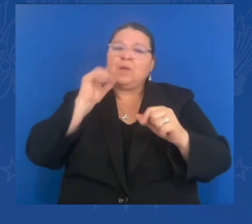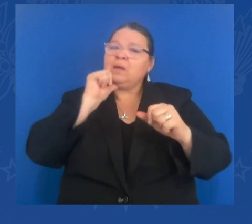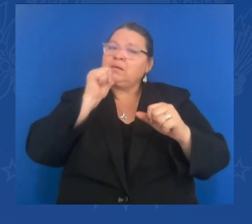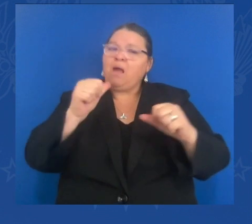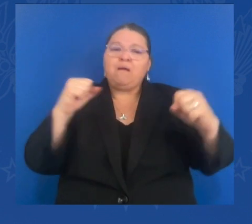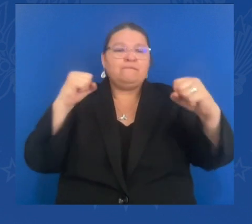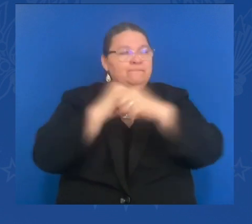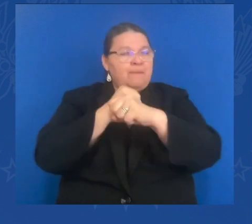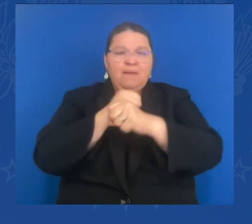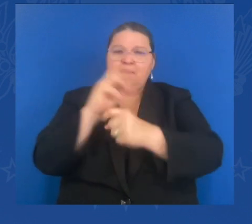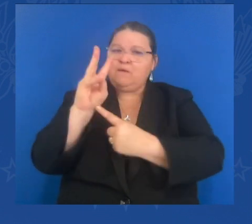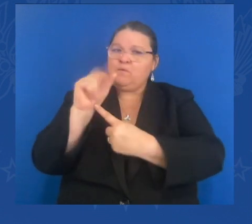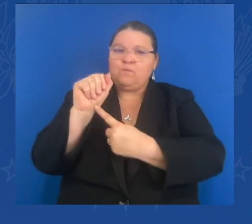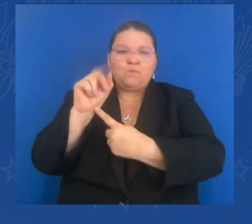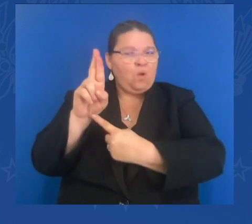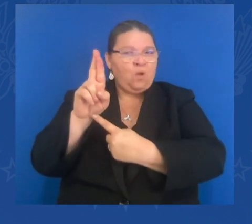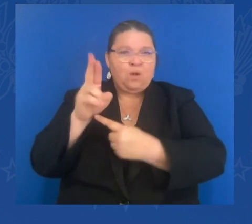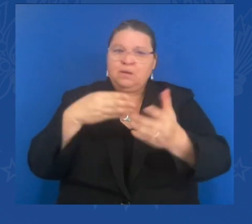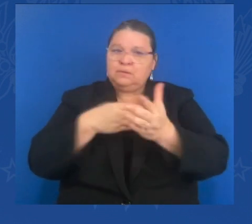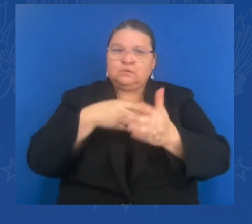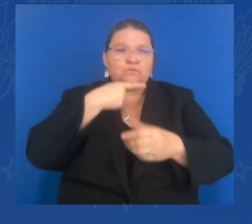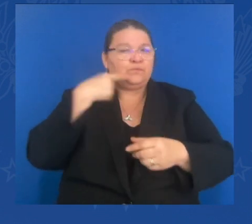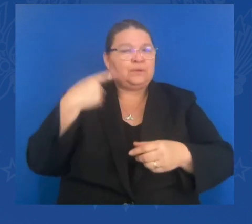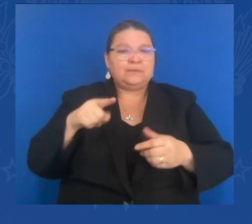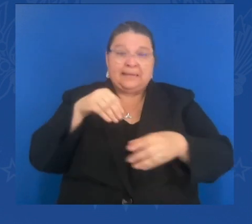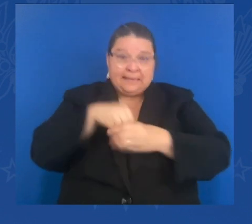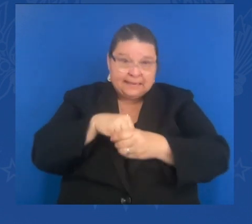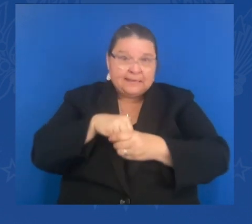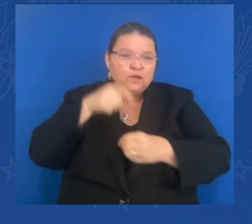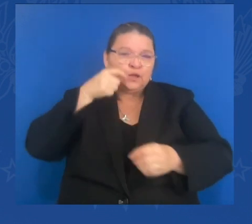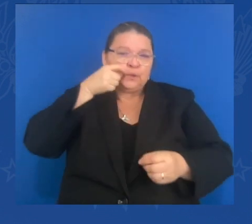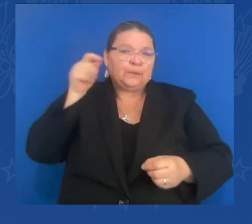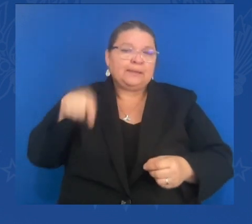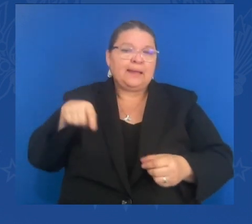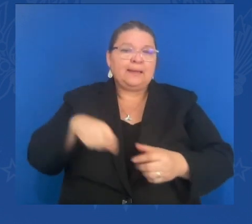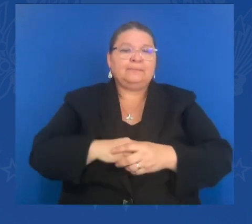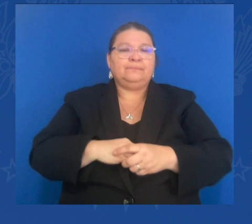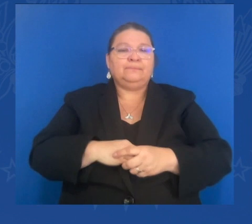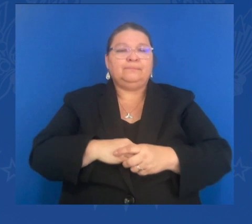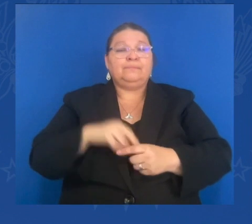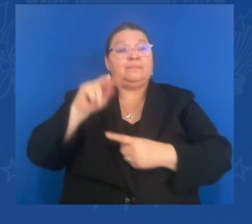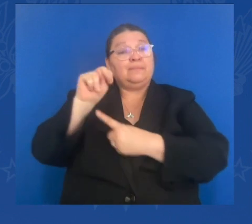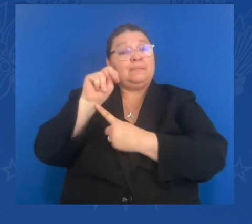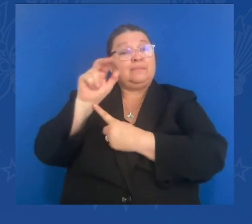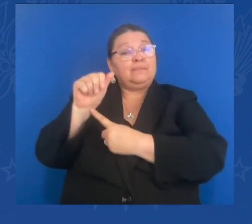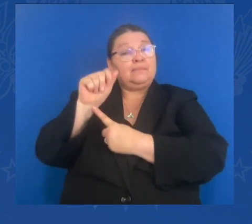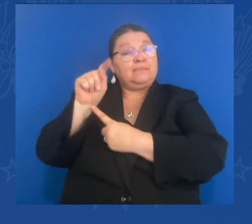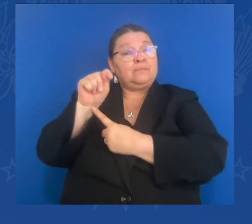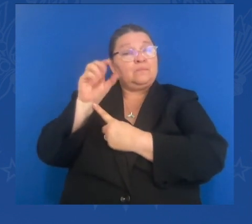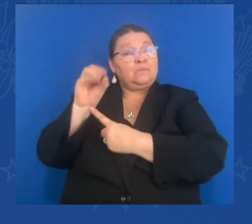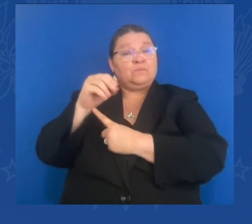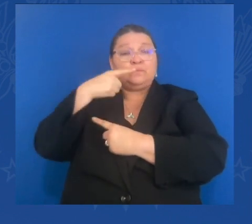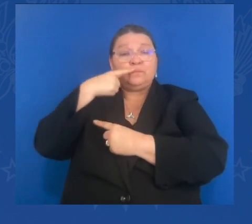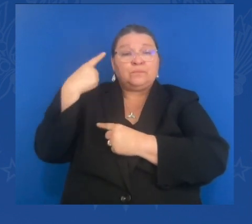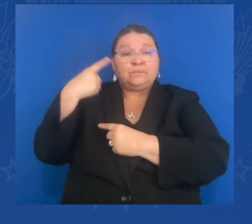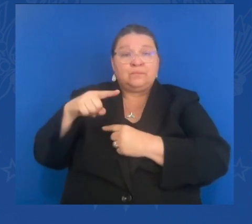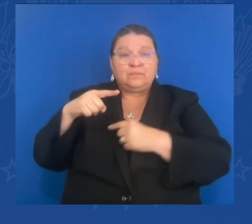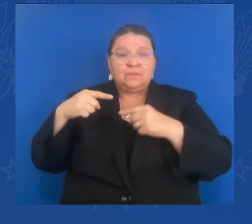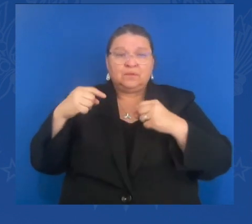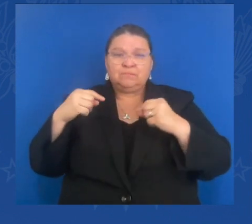NATO and Russia is World War III, something we must strive to prevent.